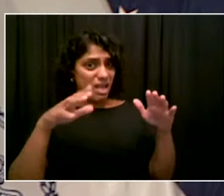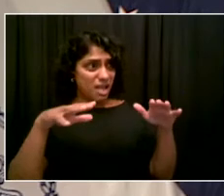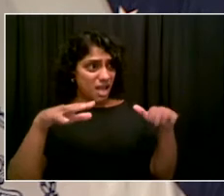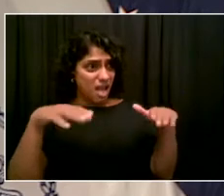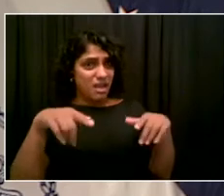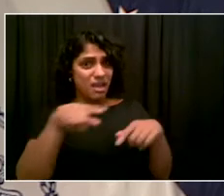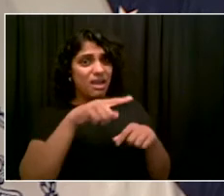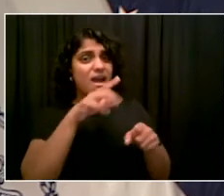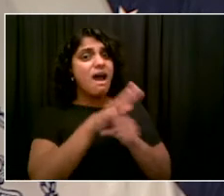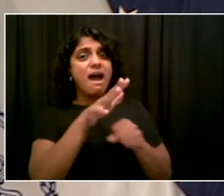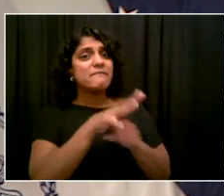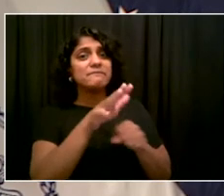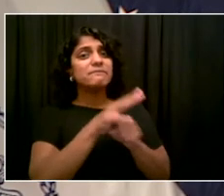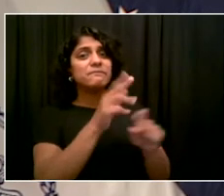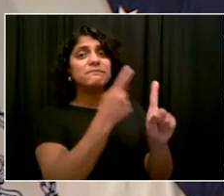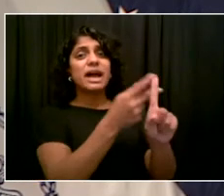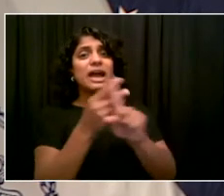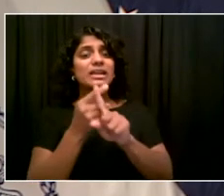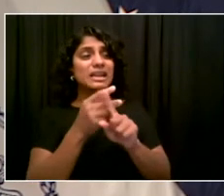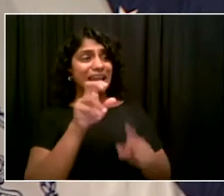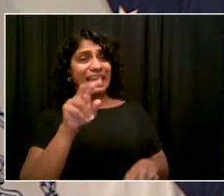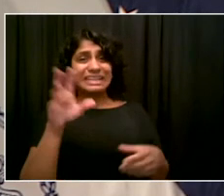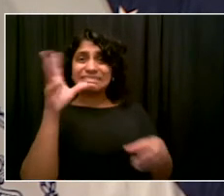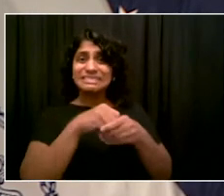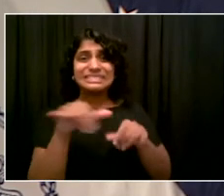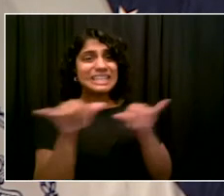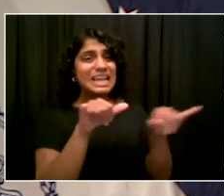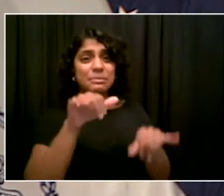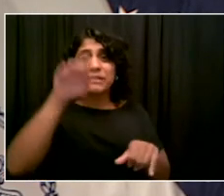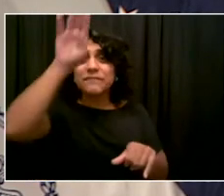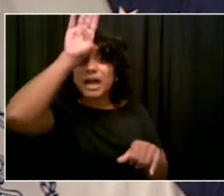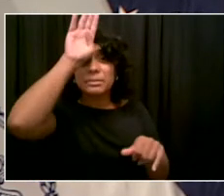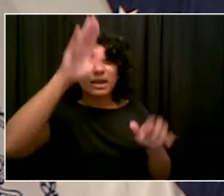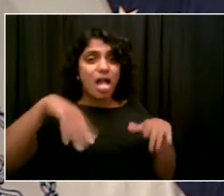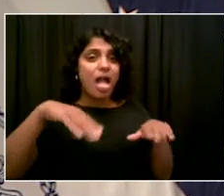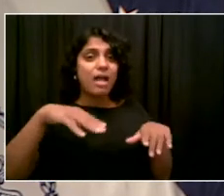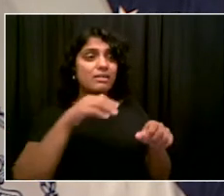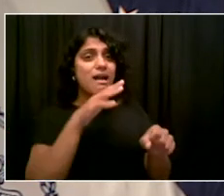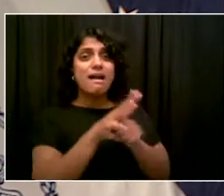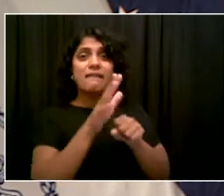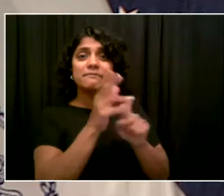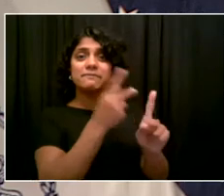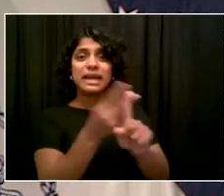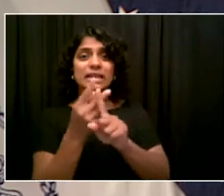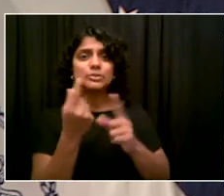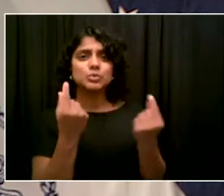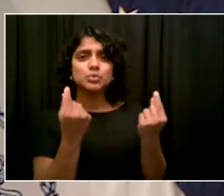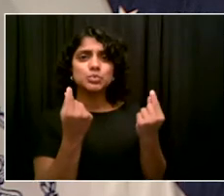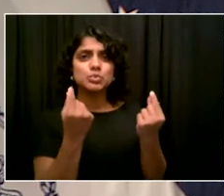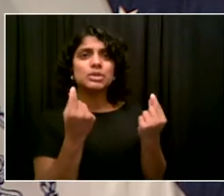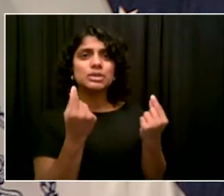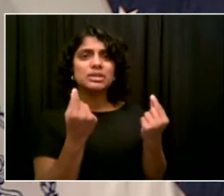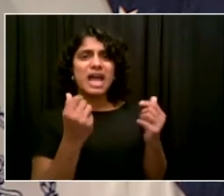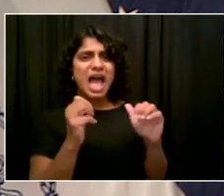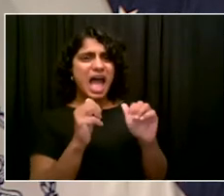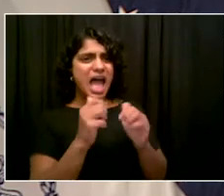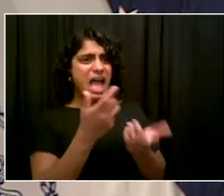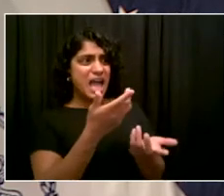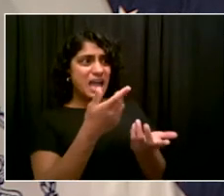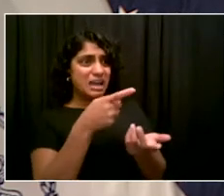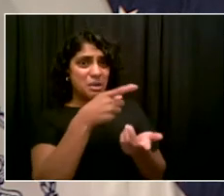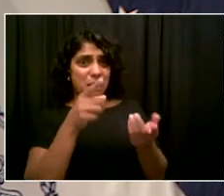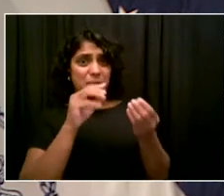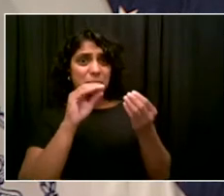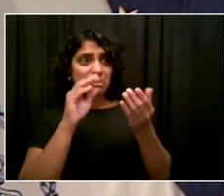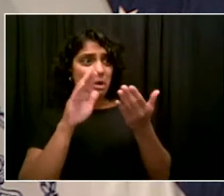so below the national average and even the city average for vaccination acceptance? I'll start, and I'll turn to Dr. Katz and